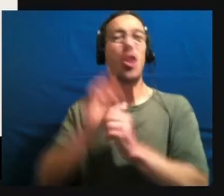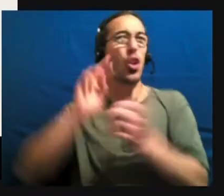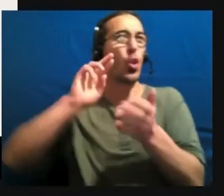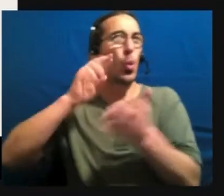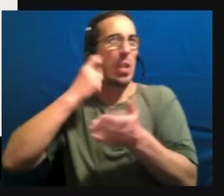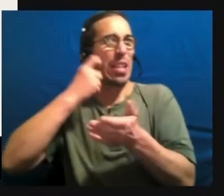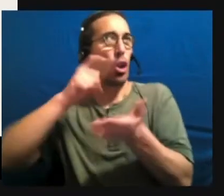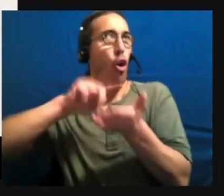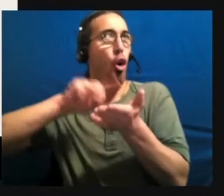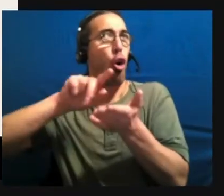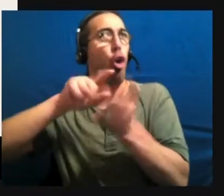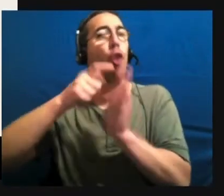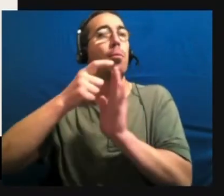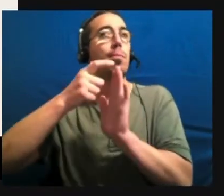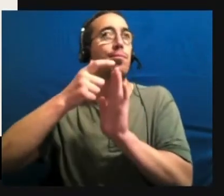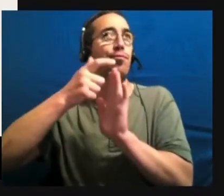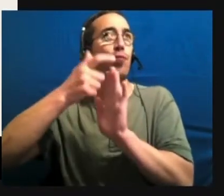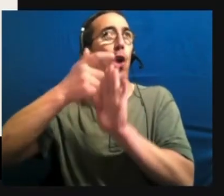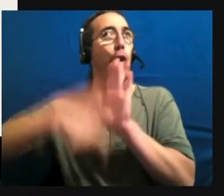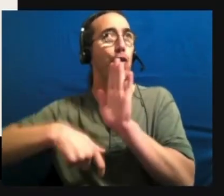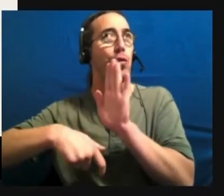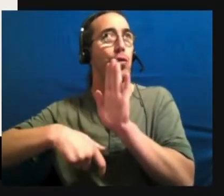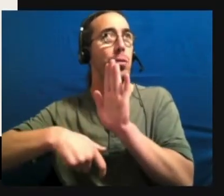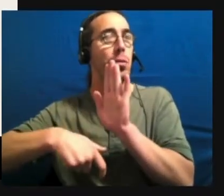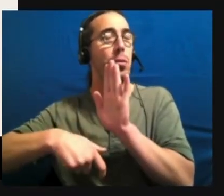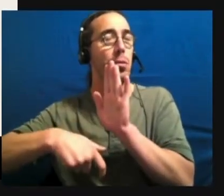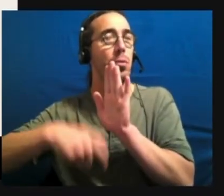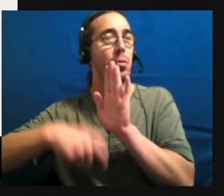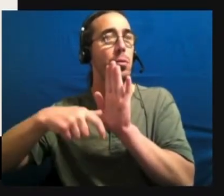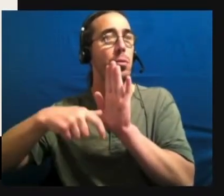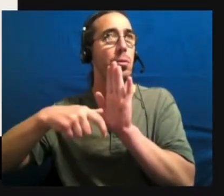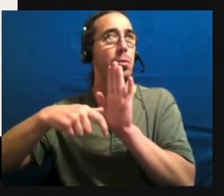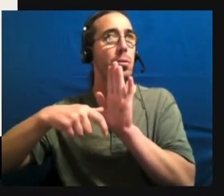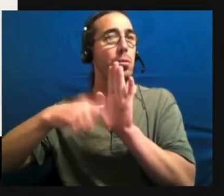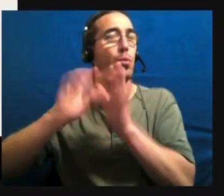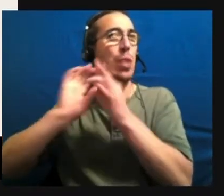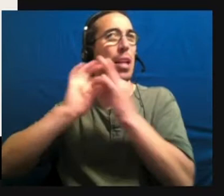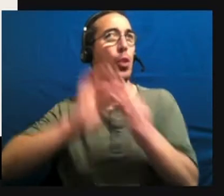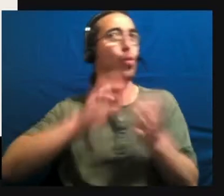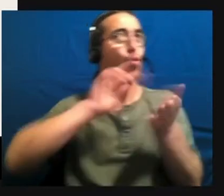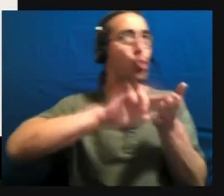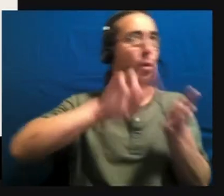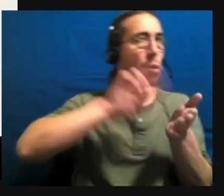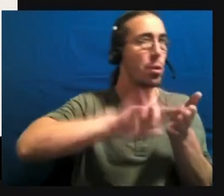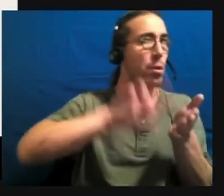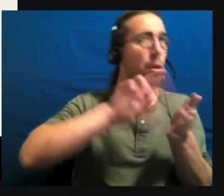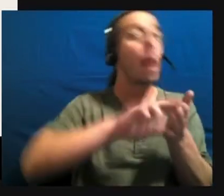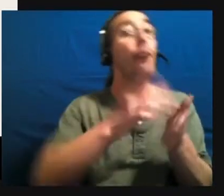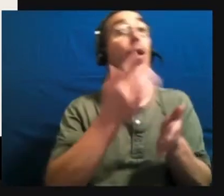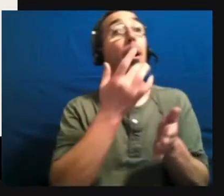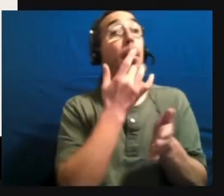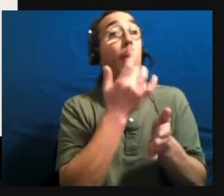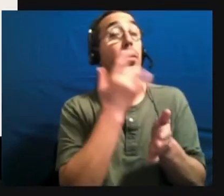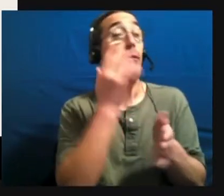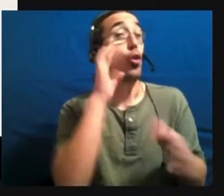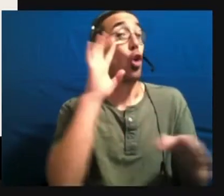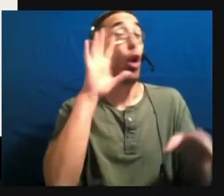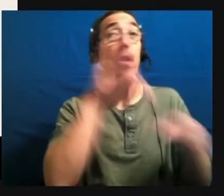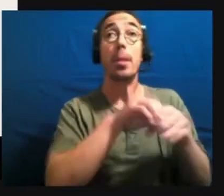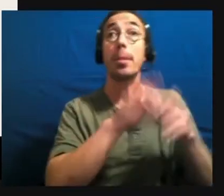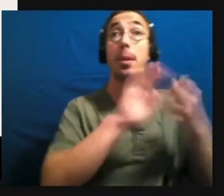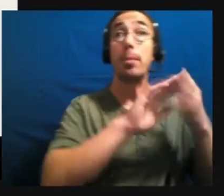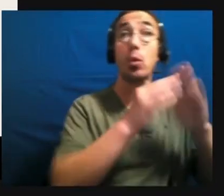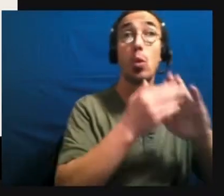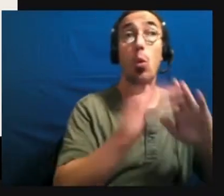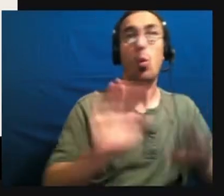up materials. There are some recent research articles on the preferences of the autistic community. And even